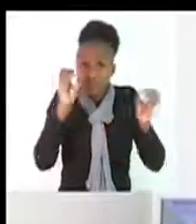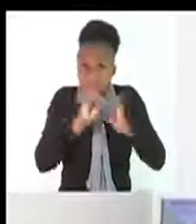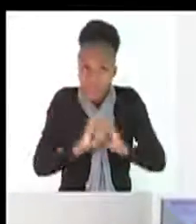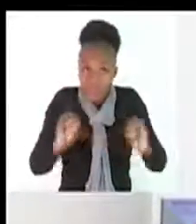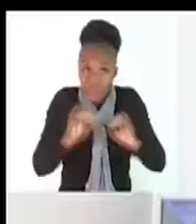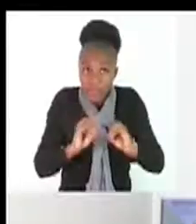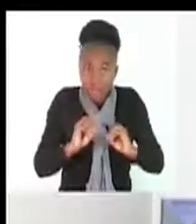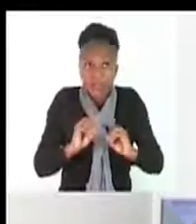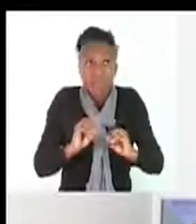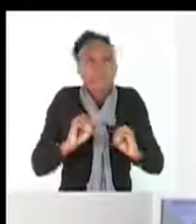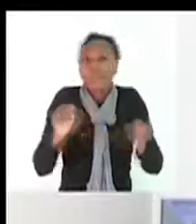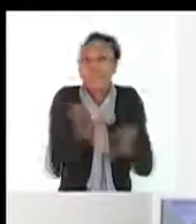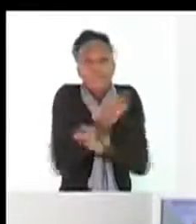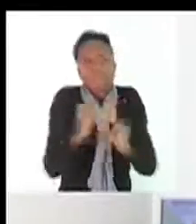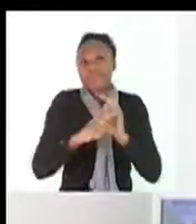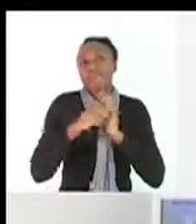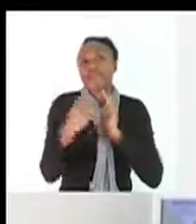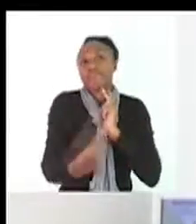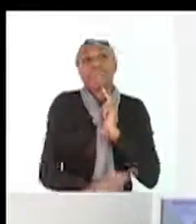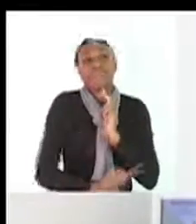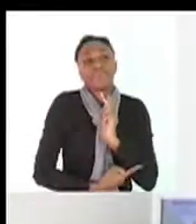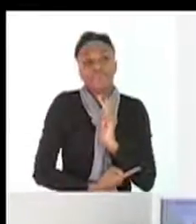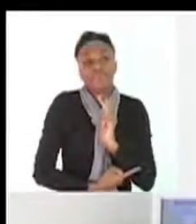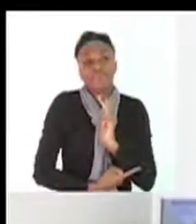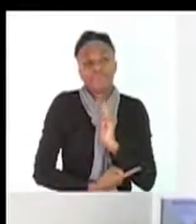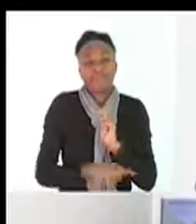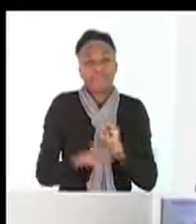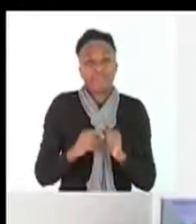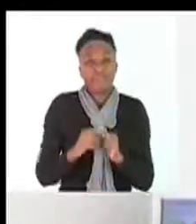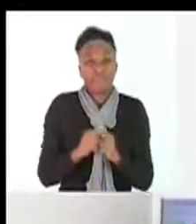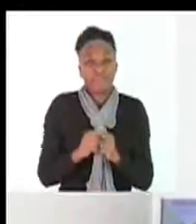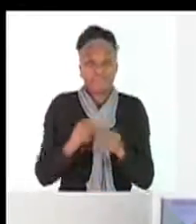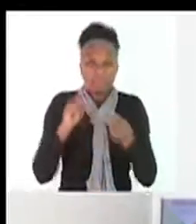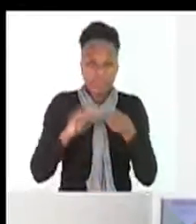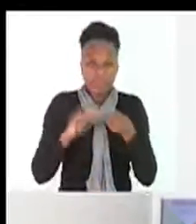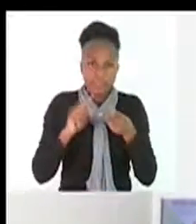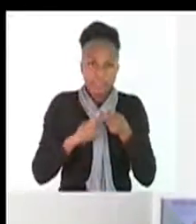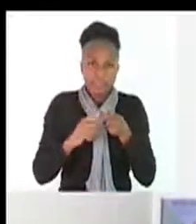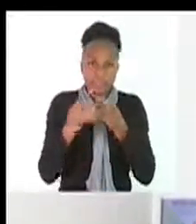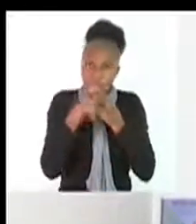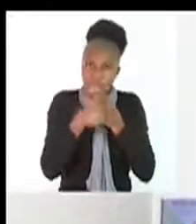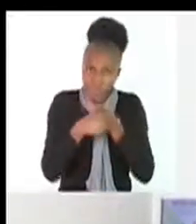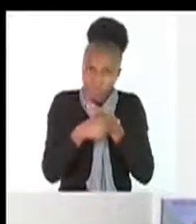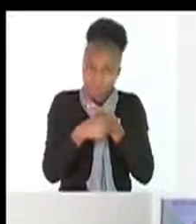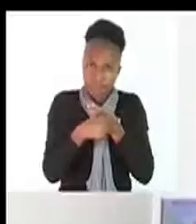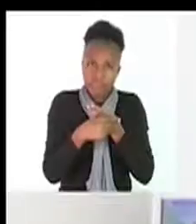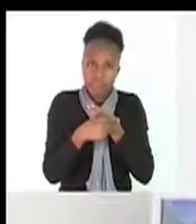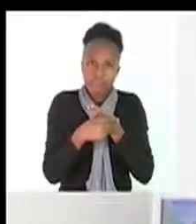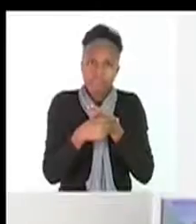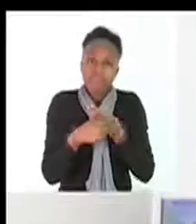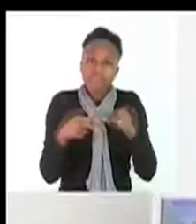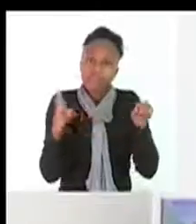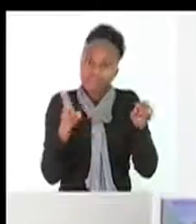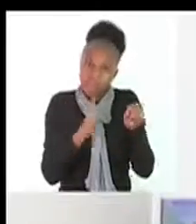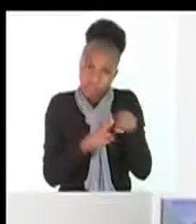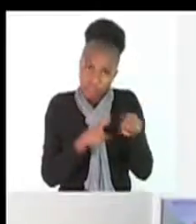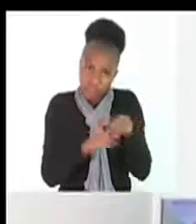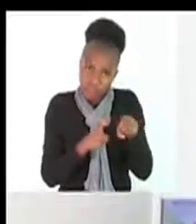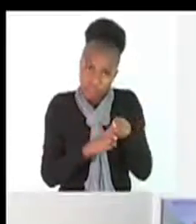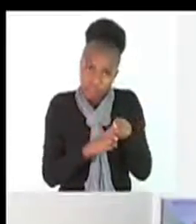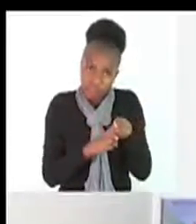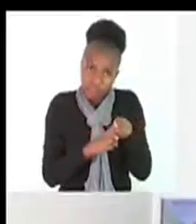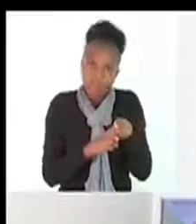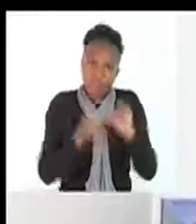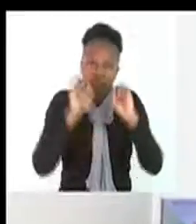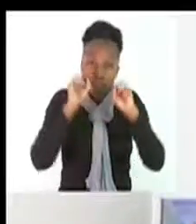make a girl fall pregnant if he doesn't have sexual intercourse. Condom use. This is another method that one can use